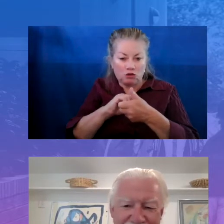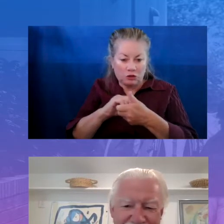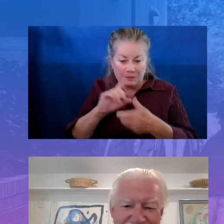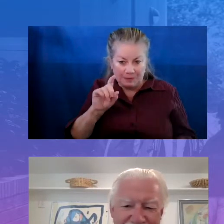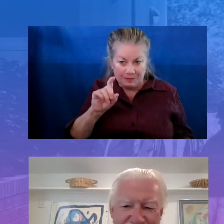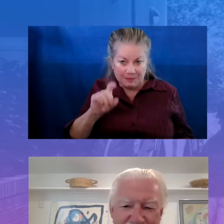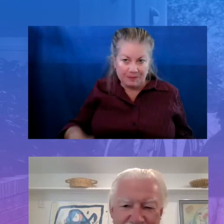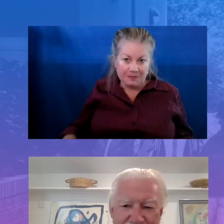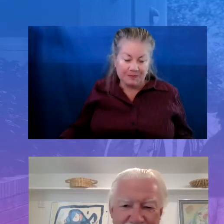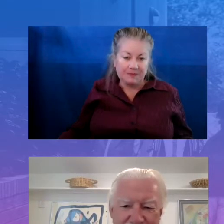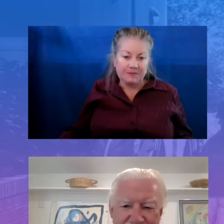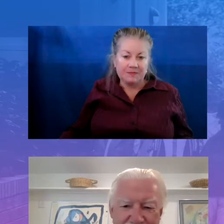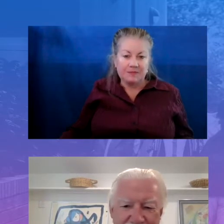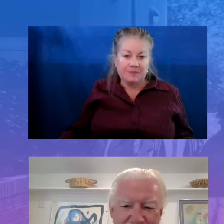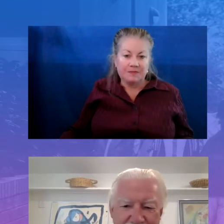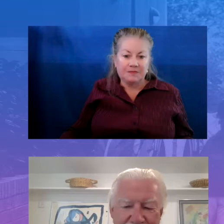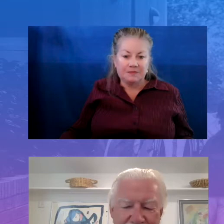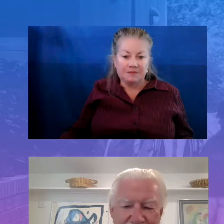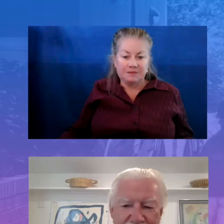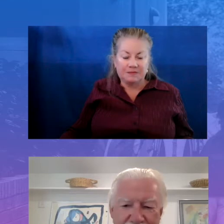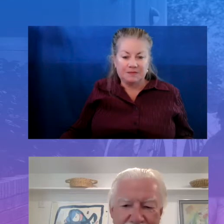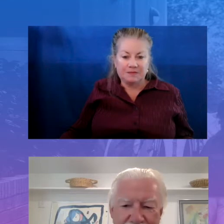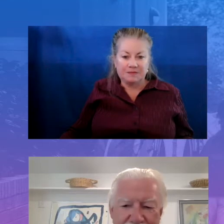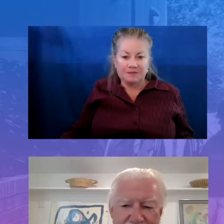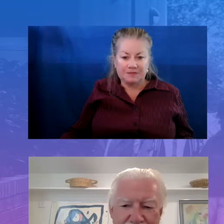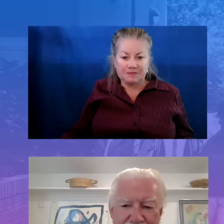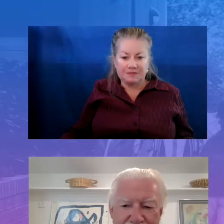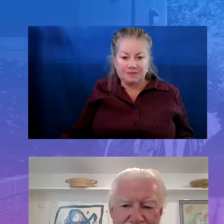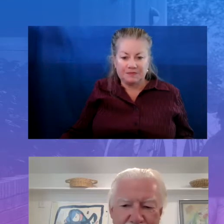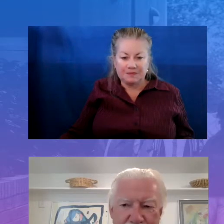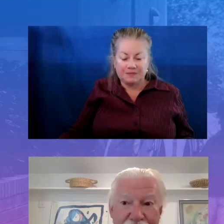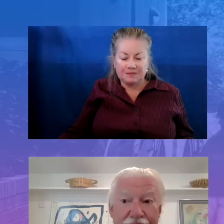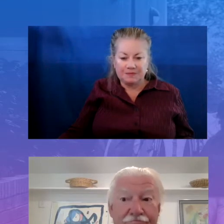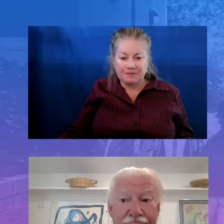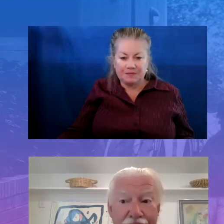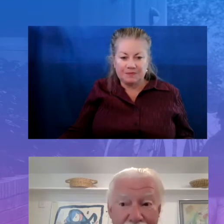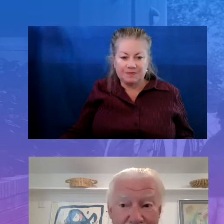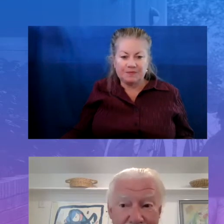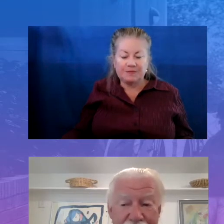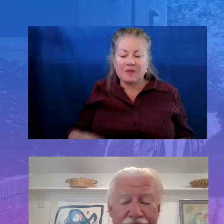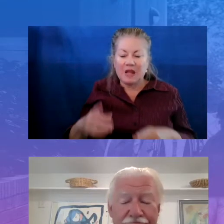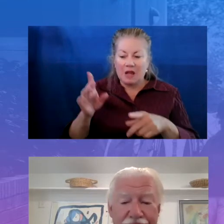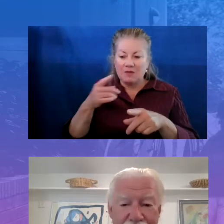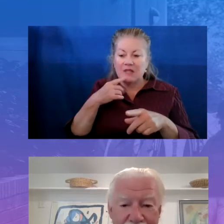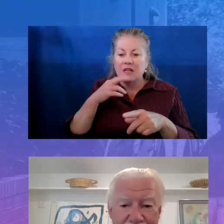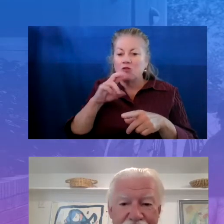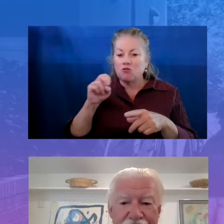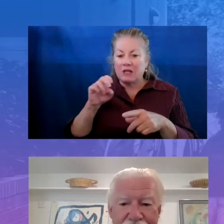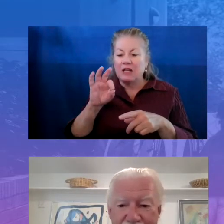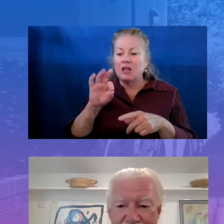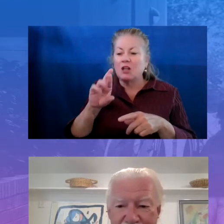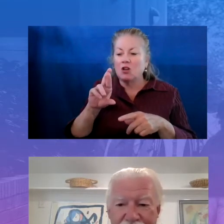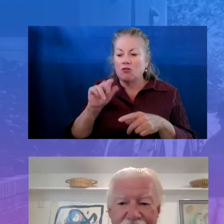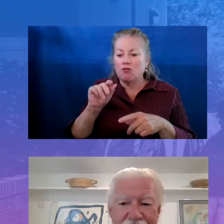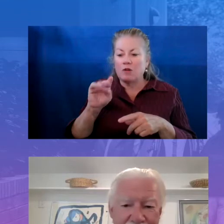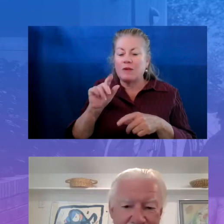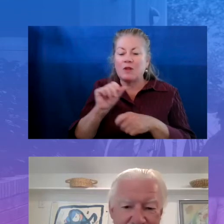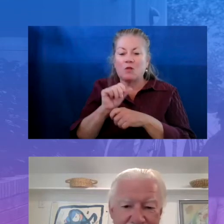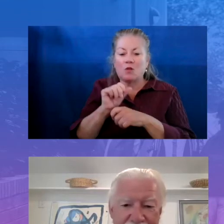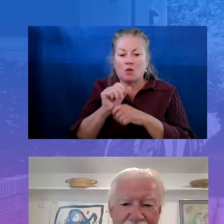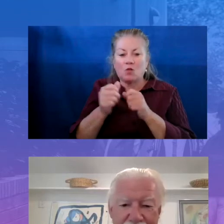I would say it's the, like, reframing of the work around youth development and the investment that we're making